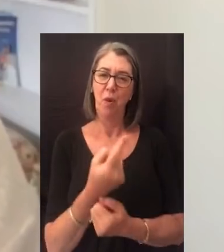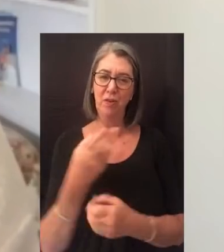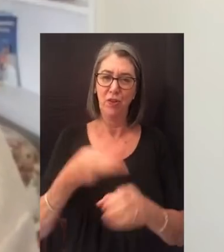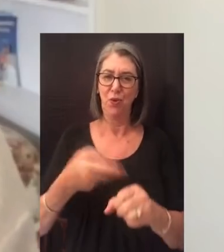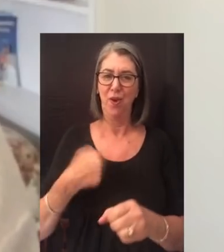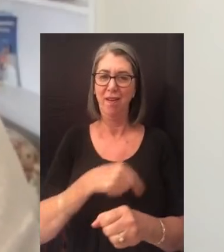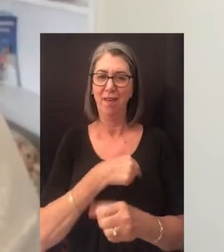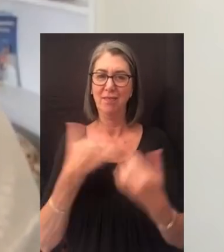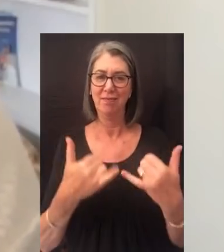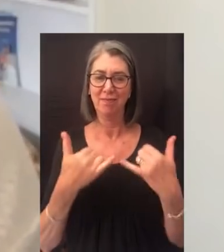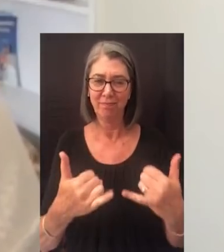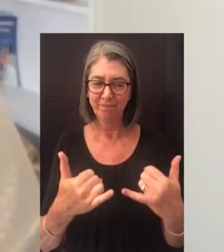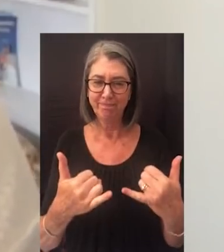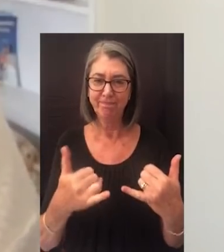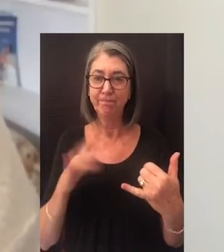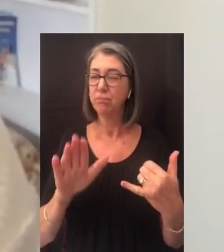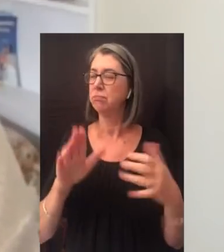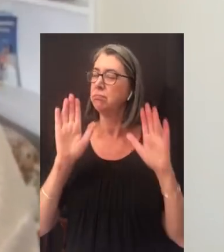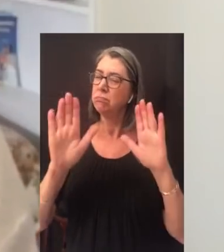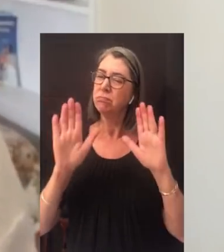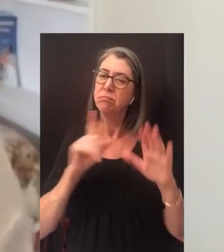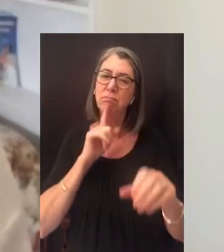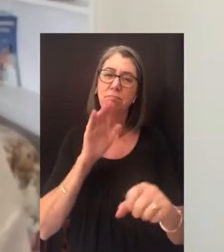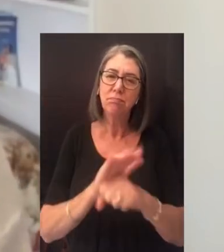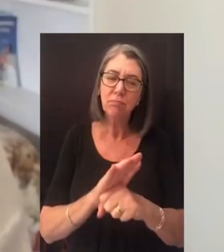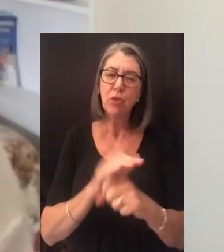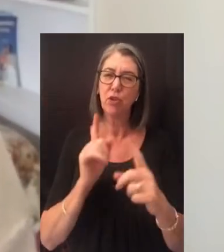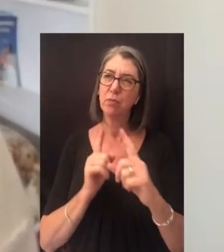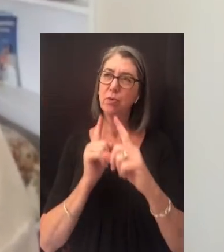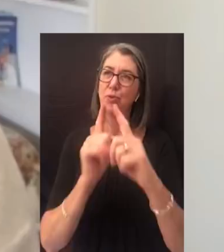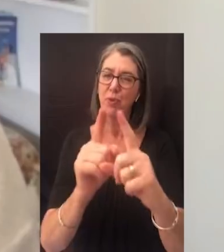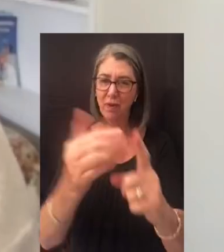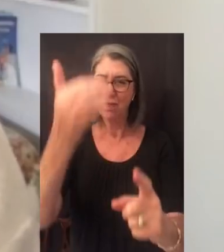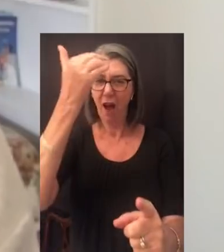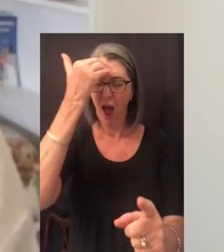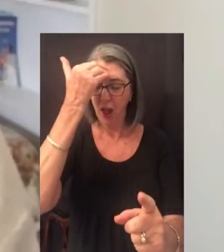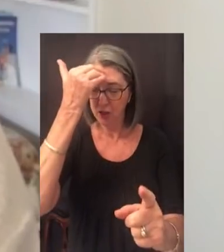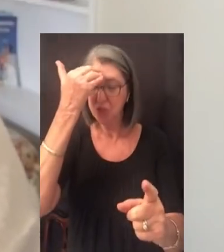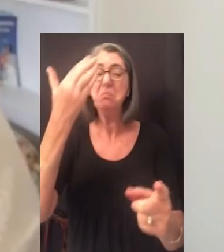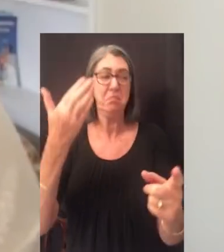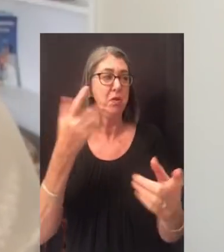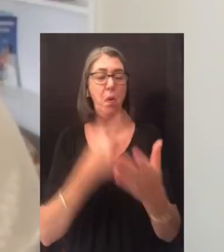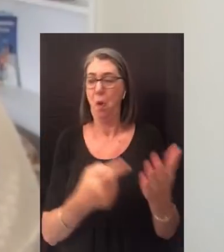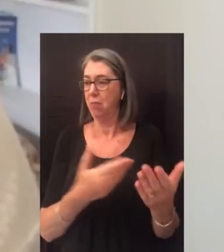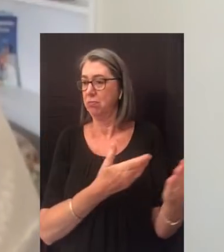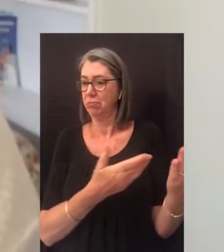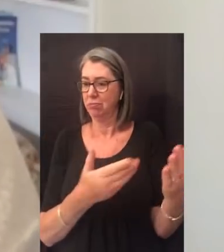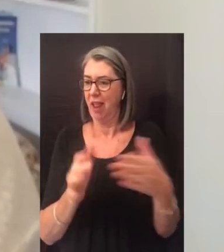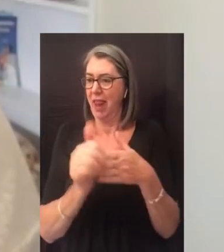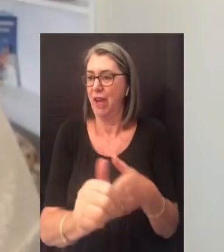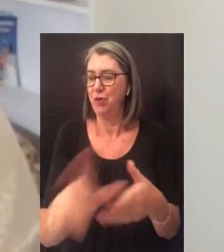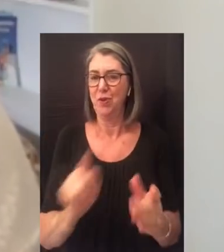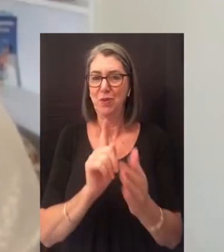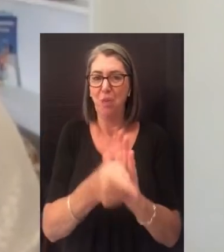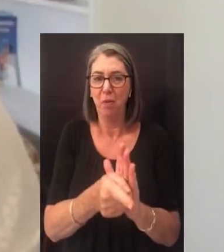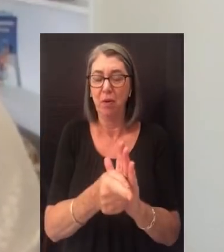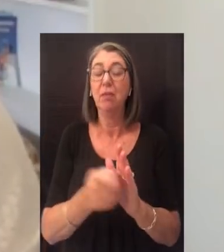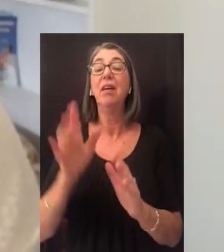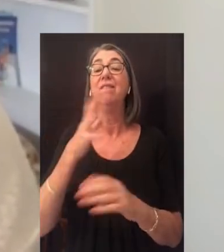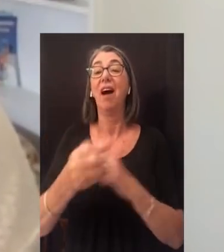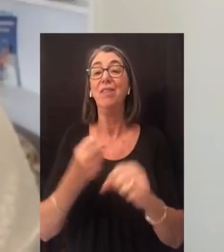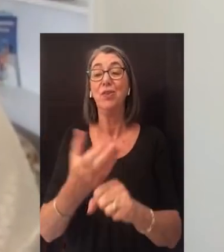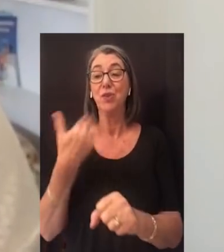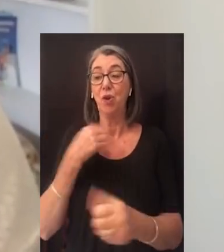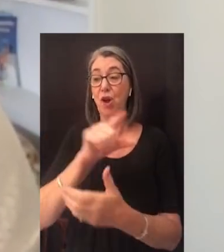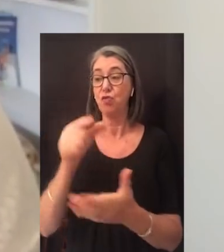for joining us today. Your tremendous dedication to the pursuit of knowledge has brought us to this moment. When I graduated nursing